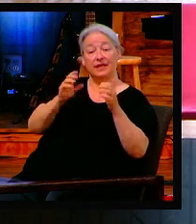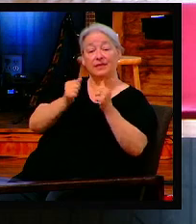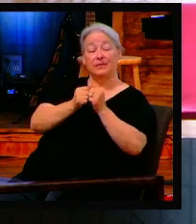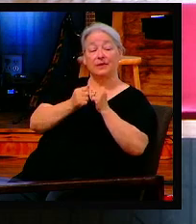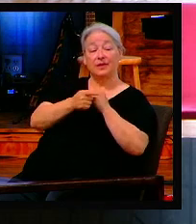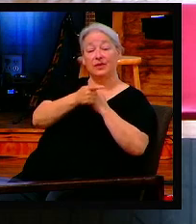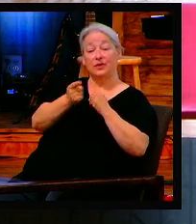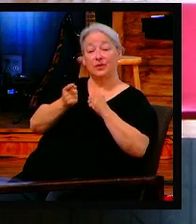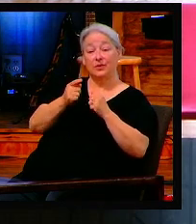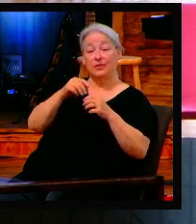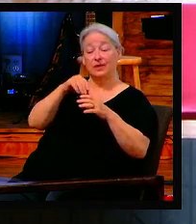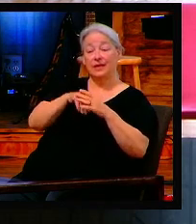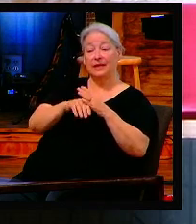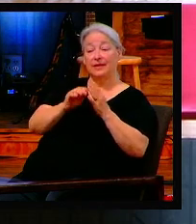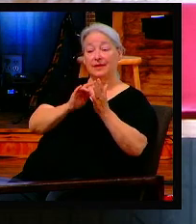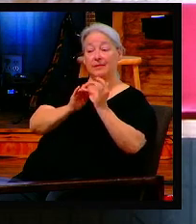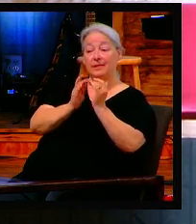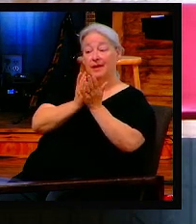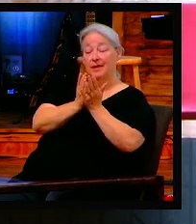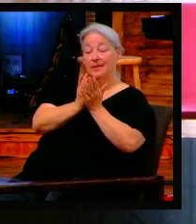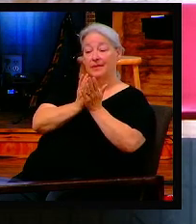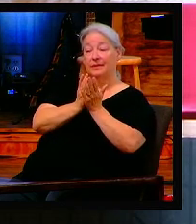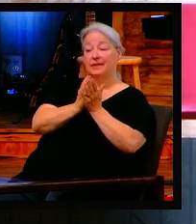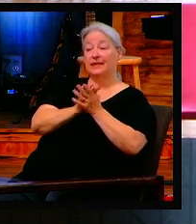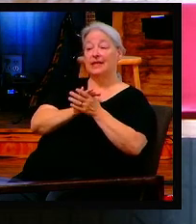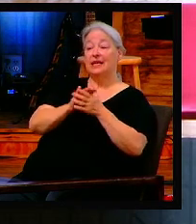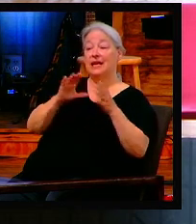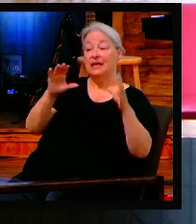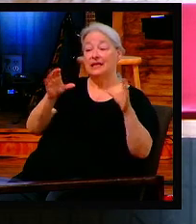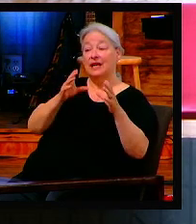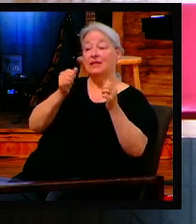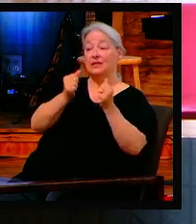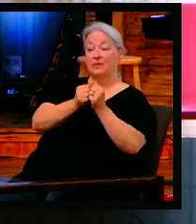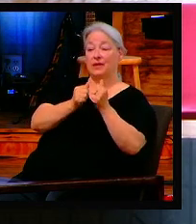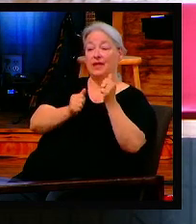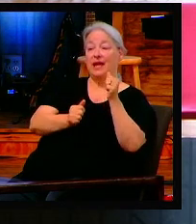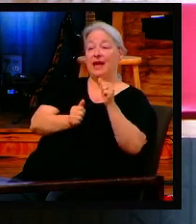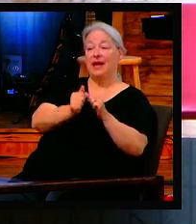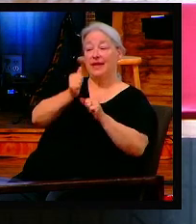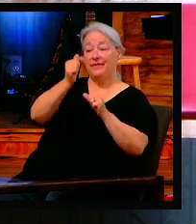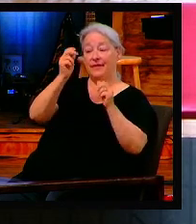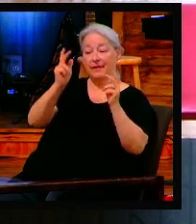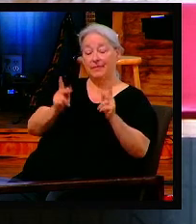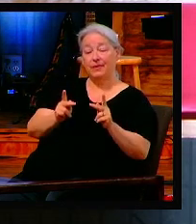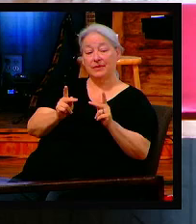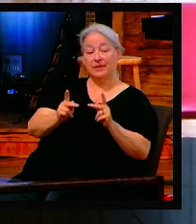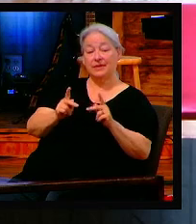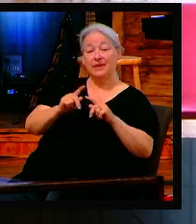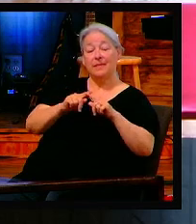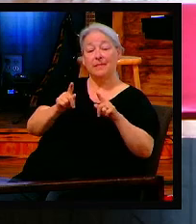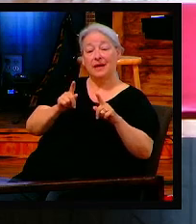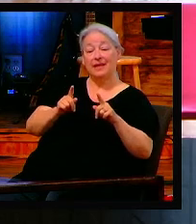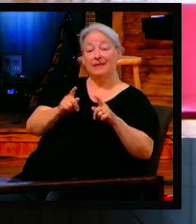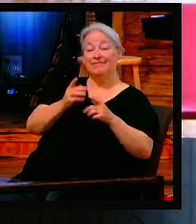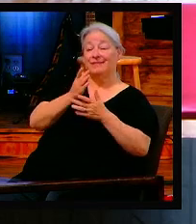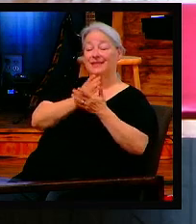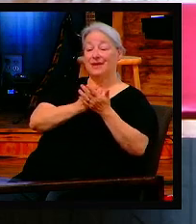He does some unique, beautiful things with you all. He does it with everybody, but there's just some stories that have really got my attention.